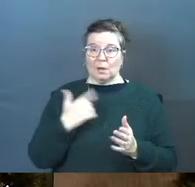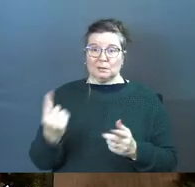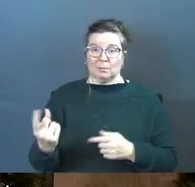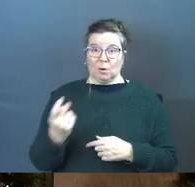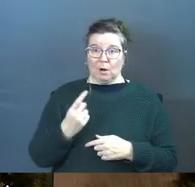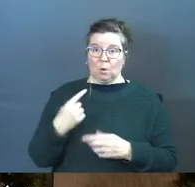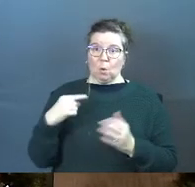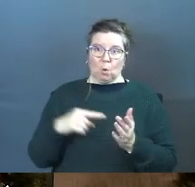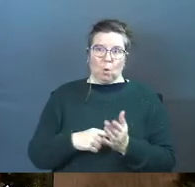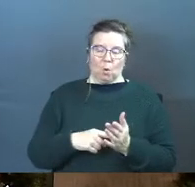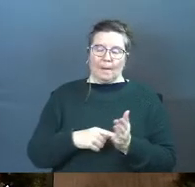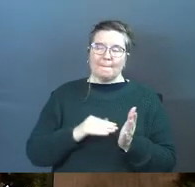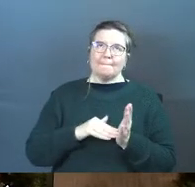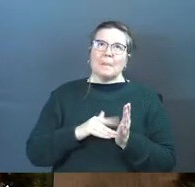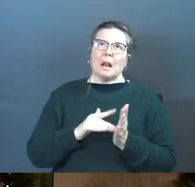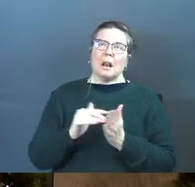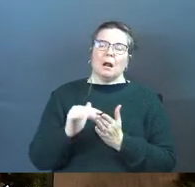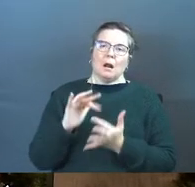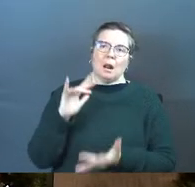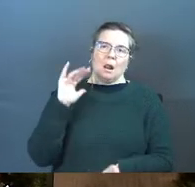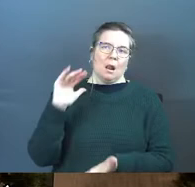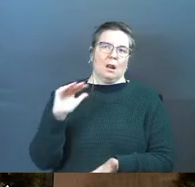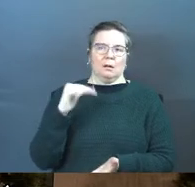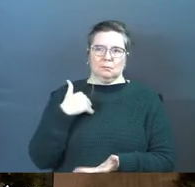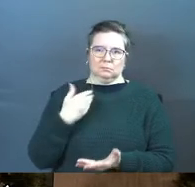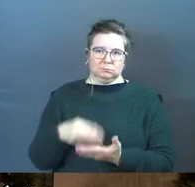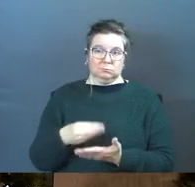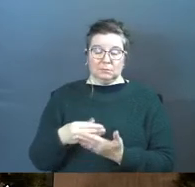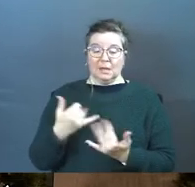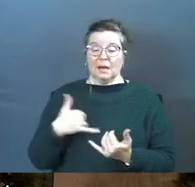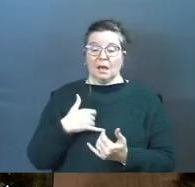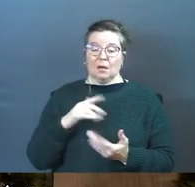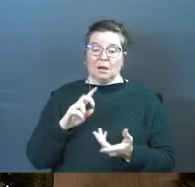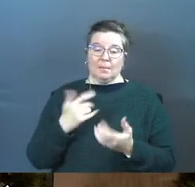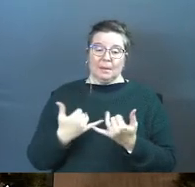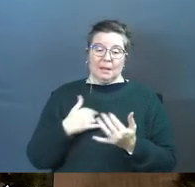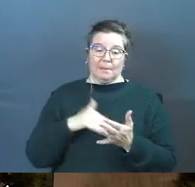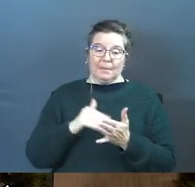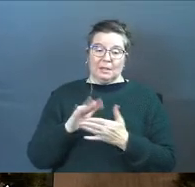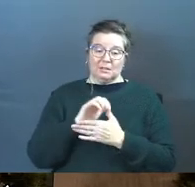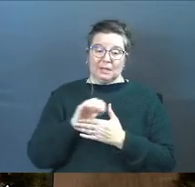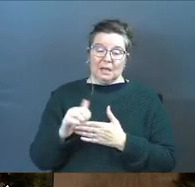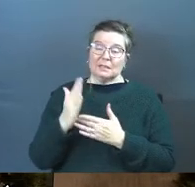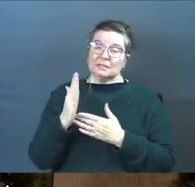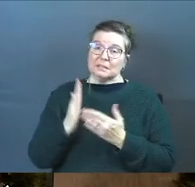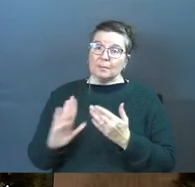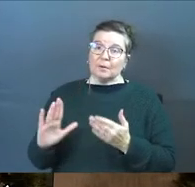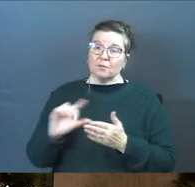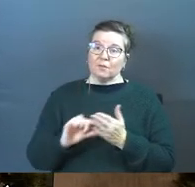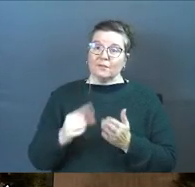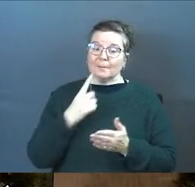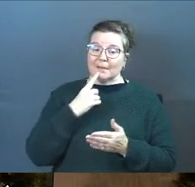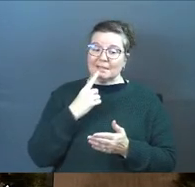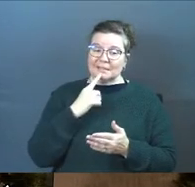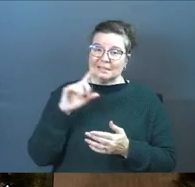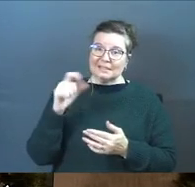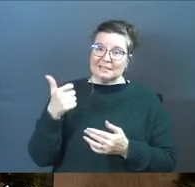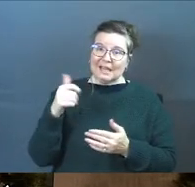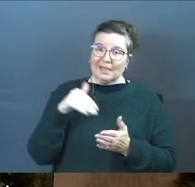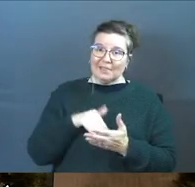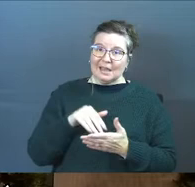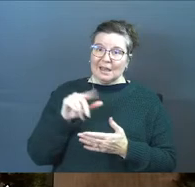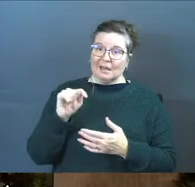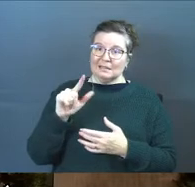brought in who owed him millions of dollars. Now, a modern translation might say millions of dollars. Some of your versions might say 10